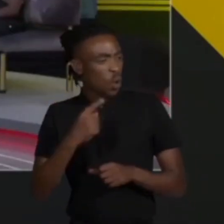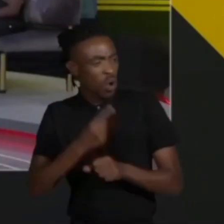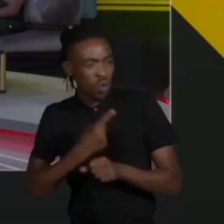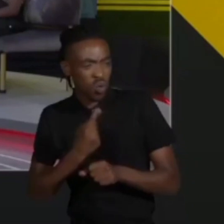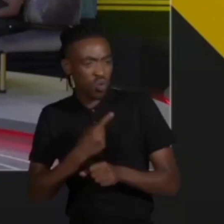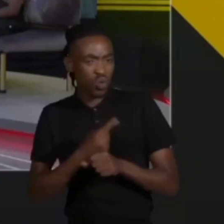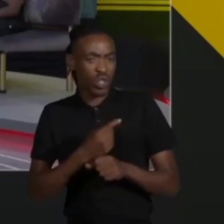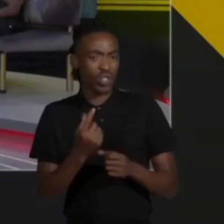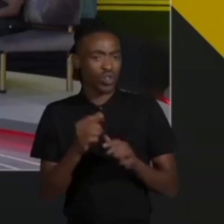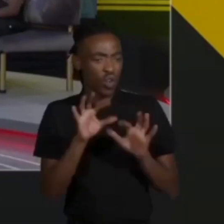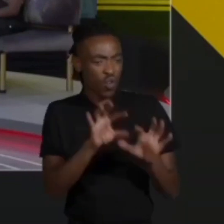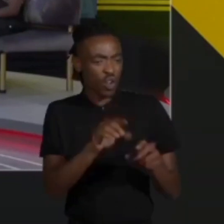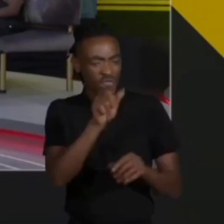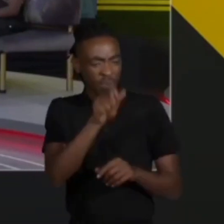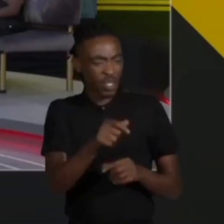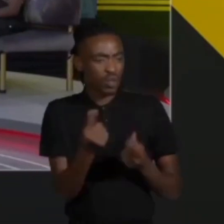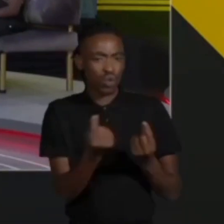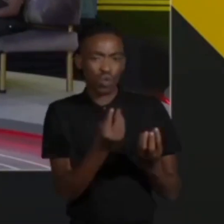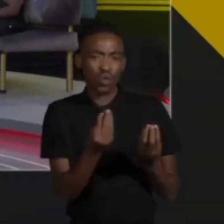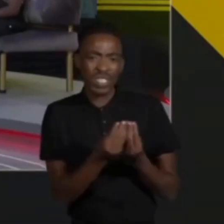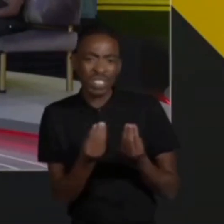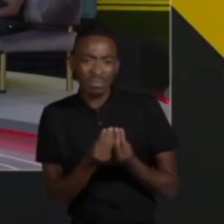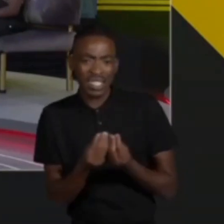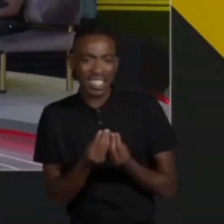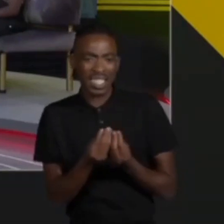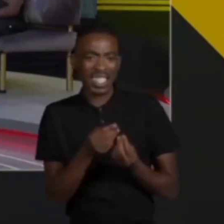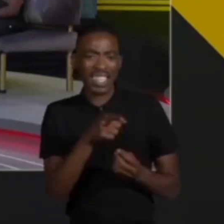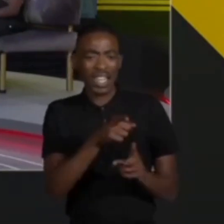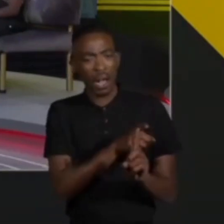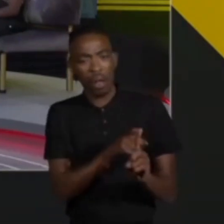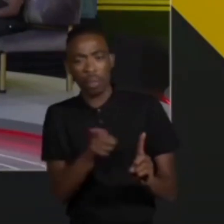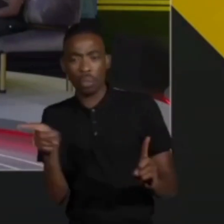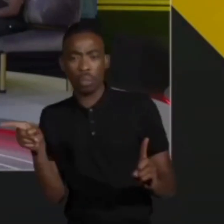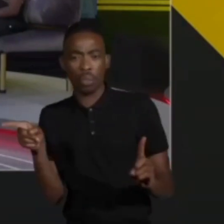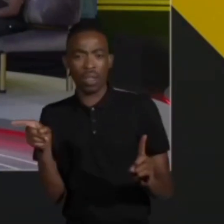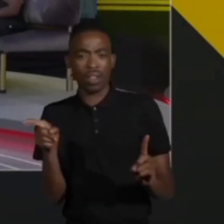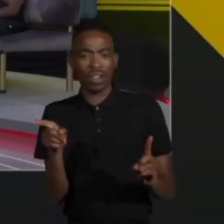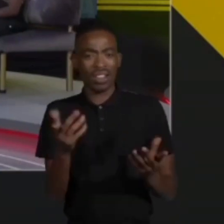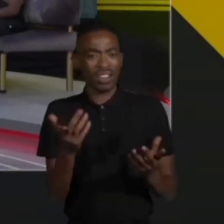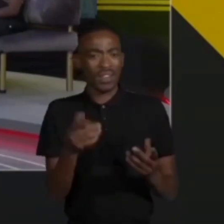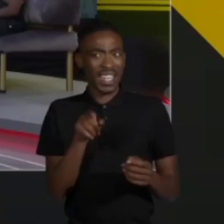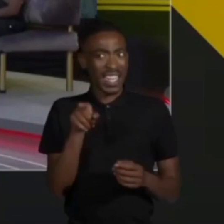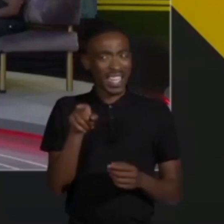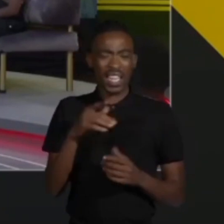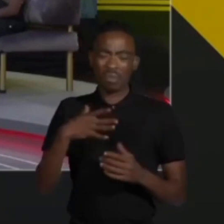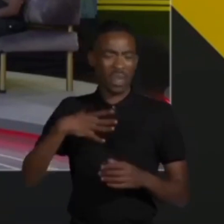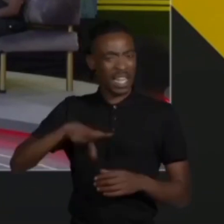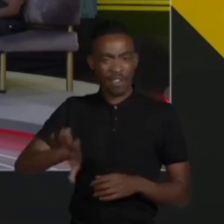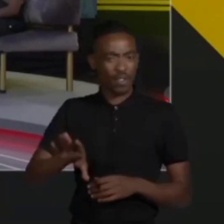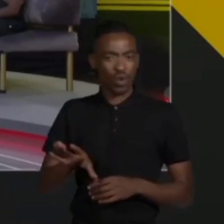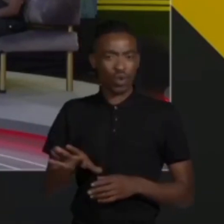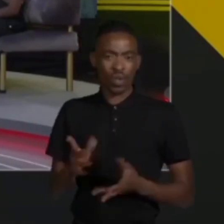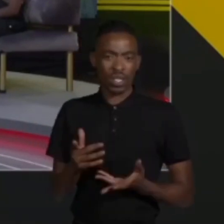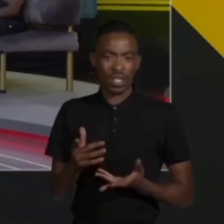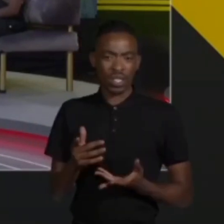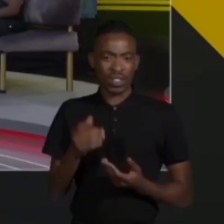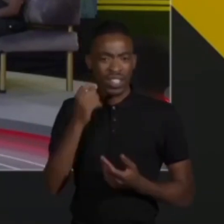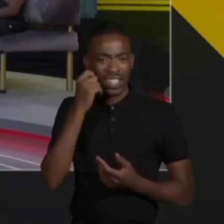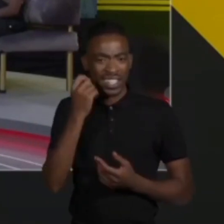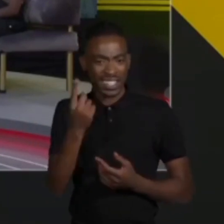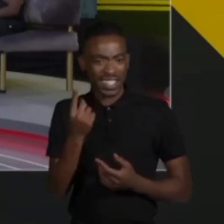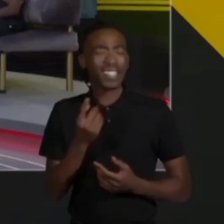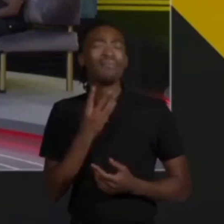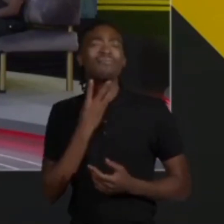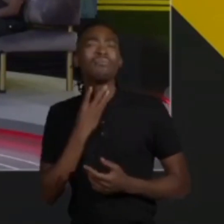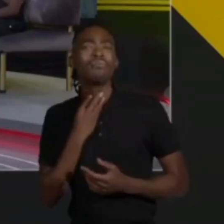the natural reaction is to do the exact opposite if you tell me to drink water all of a sudden i don't want to drink it you tell me i can't drink water all of a sudden i'm